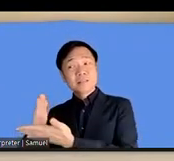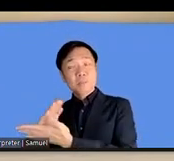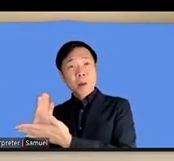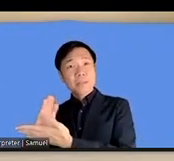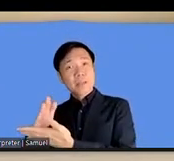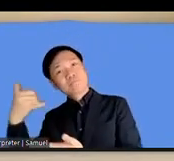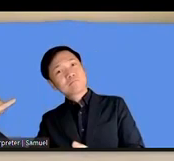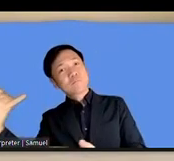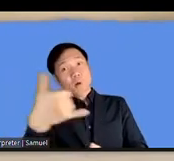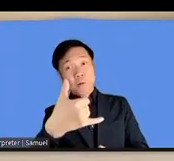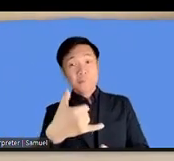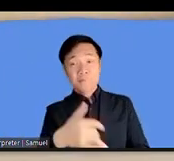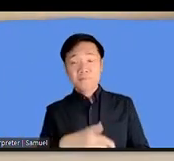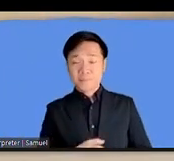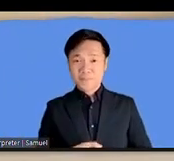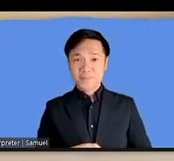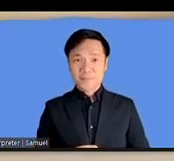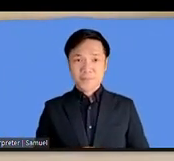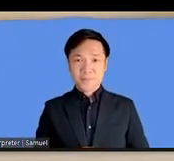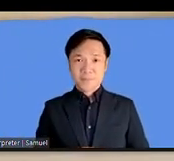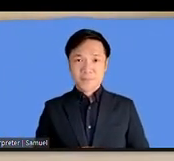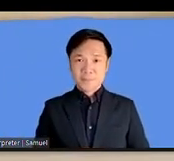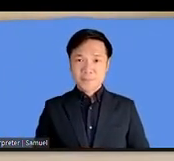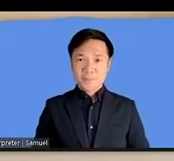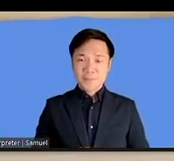but it is based on the law